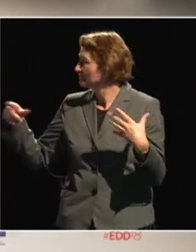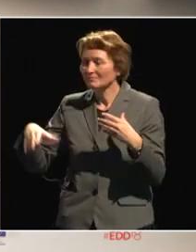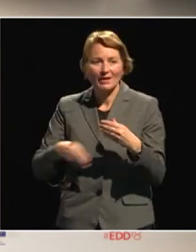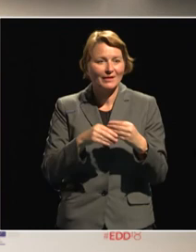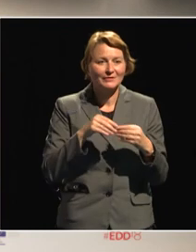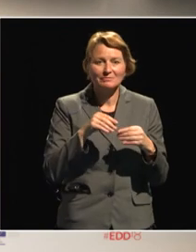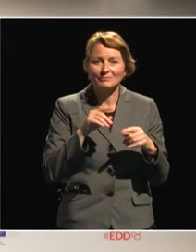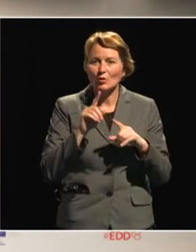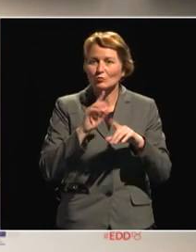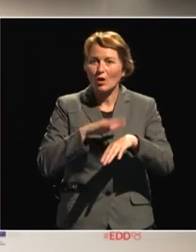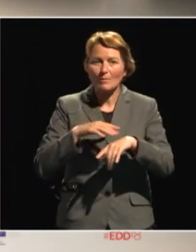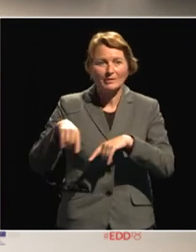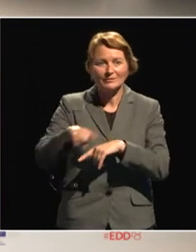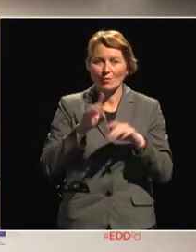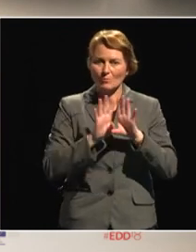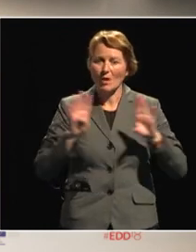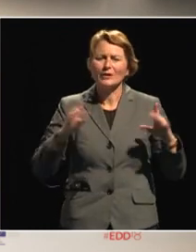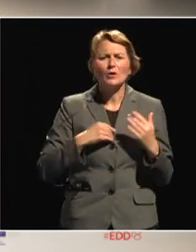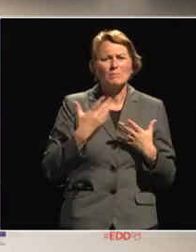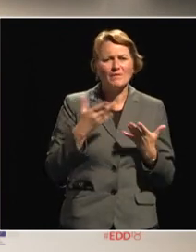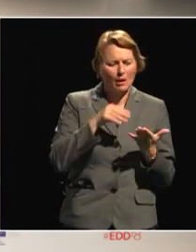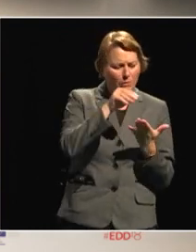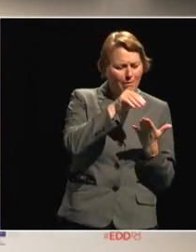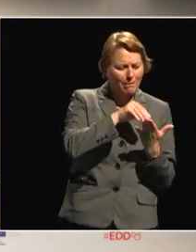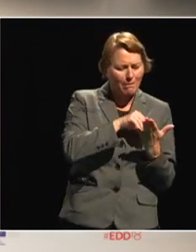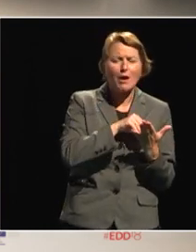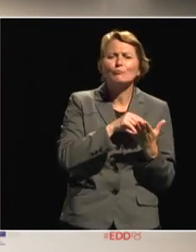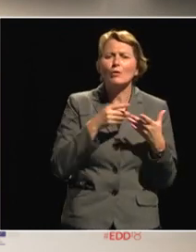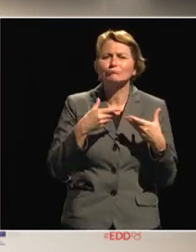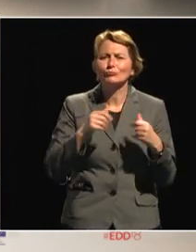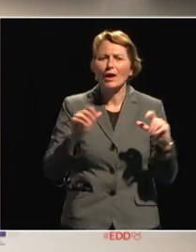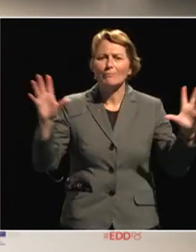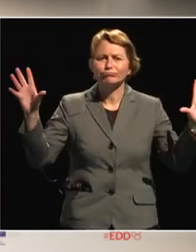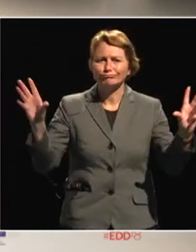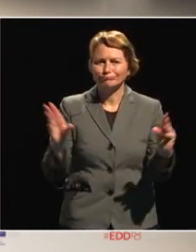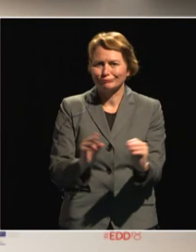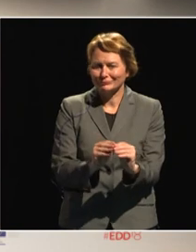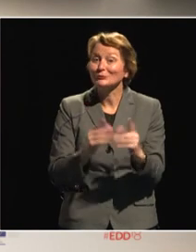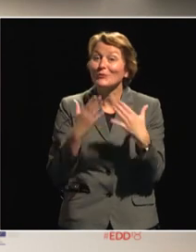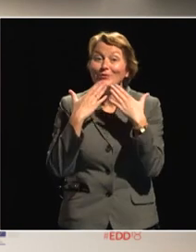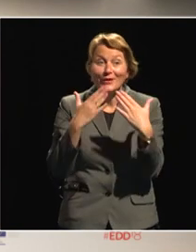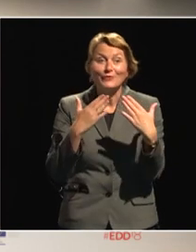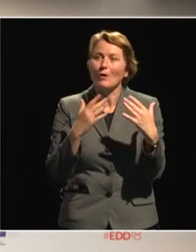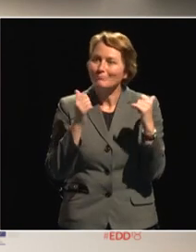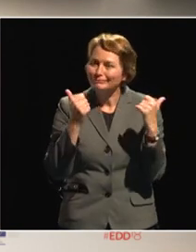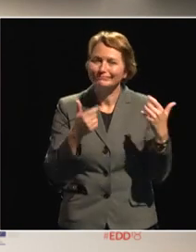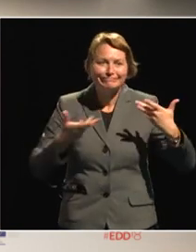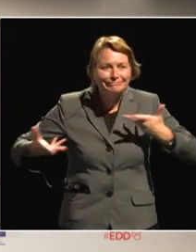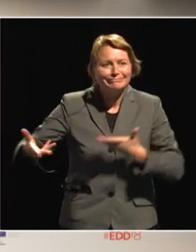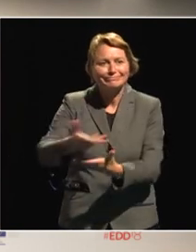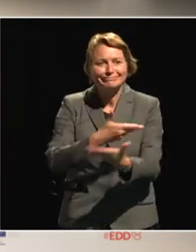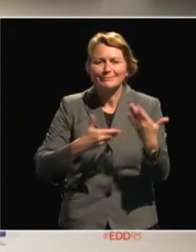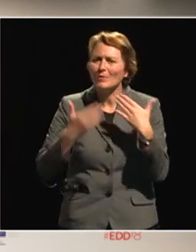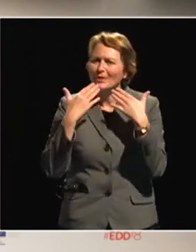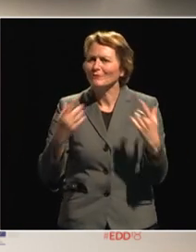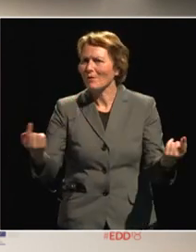so i've taken some notes and i will try to conclude it's been a very interesting discussion thank you all very much for for coming um